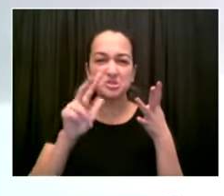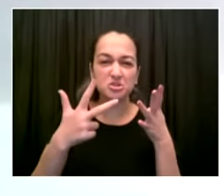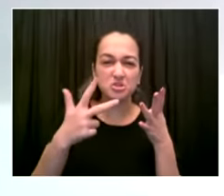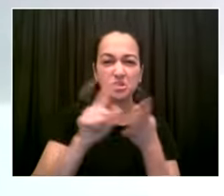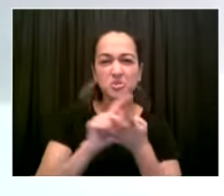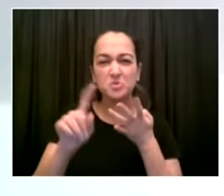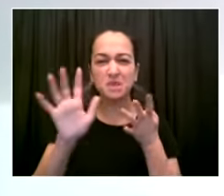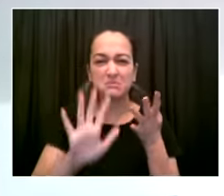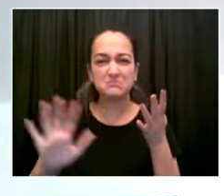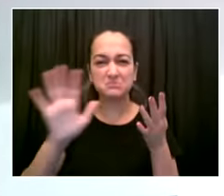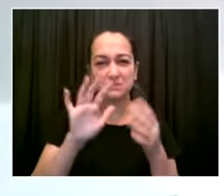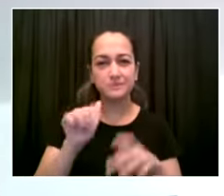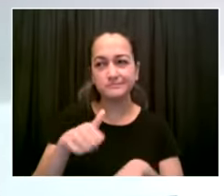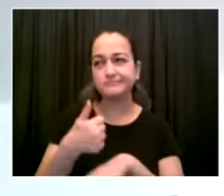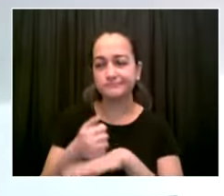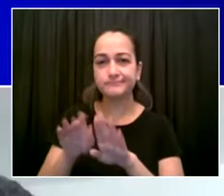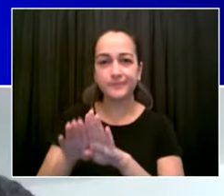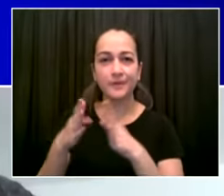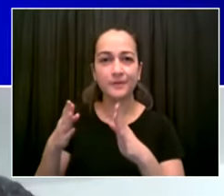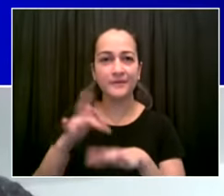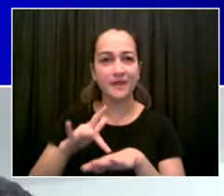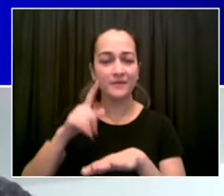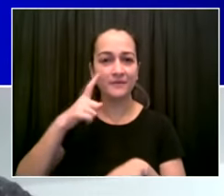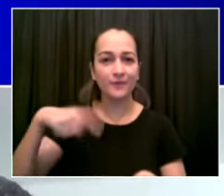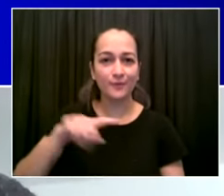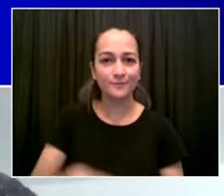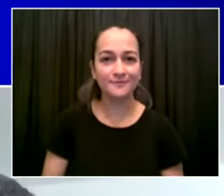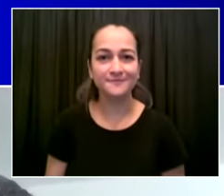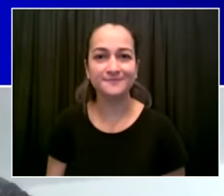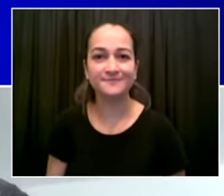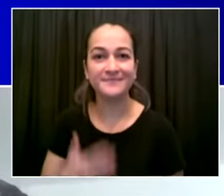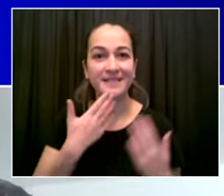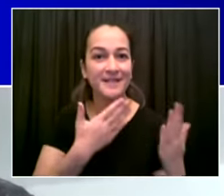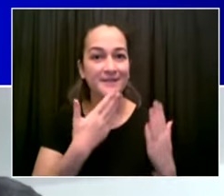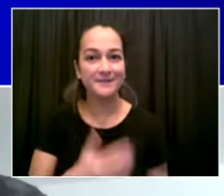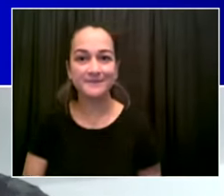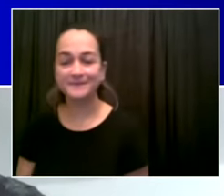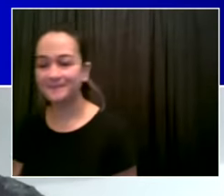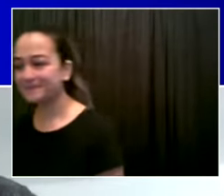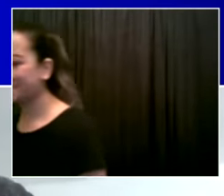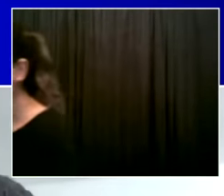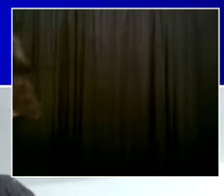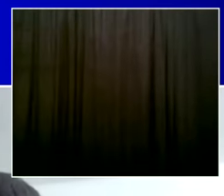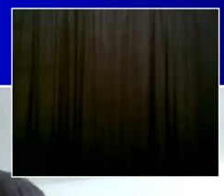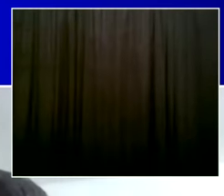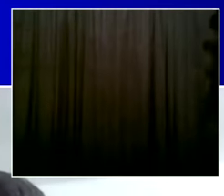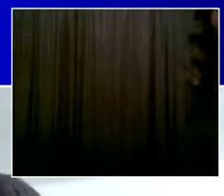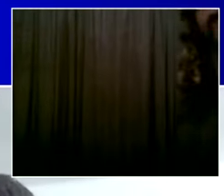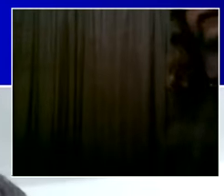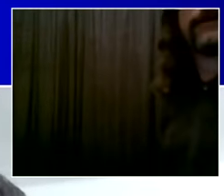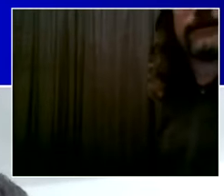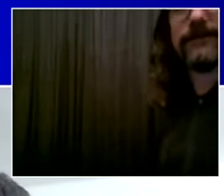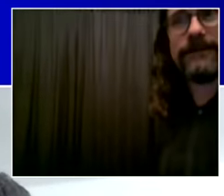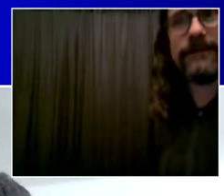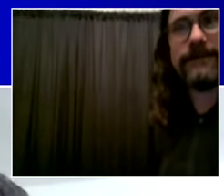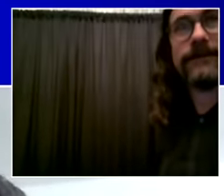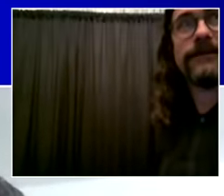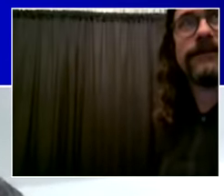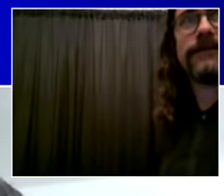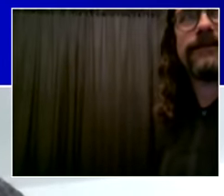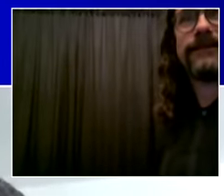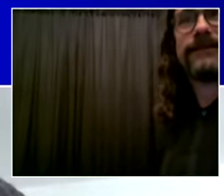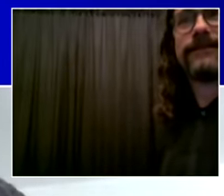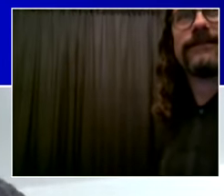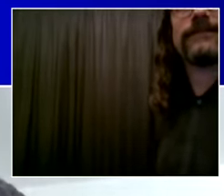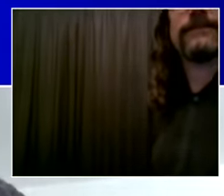care thank you sir thank you mitch and thank you to you and your team i know this has really been a labor of for you as well and making uh